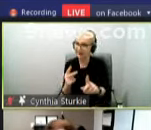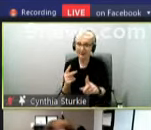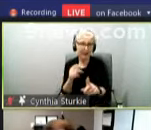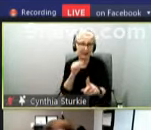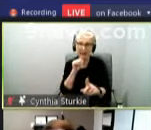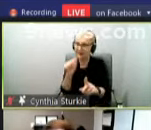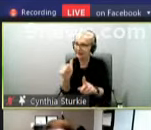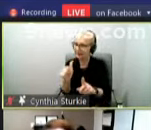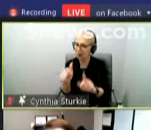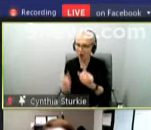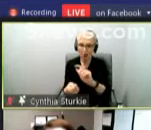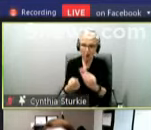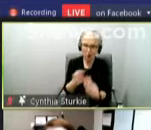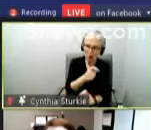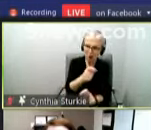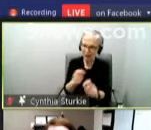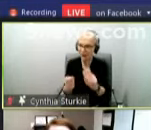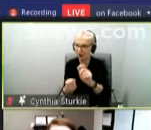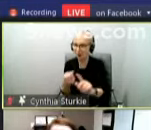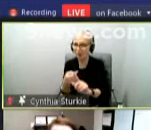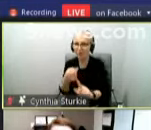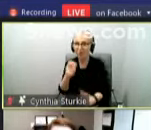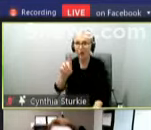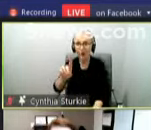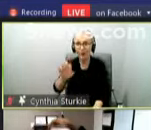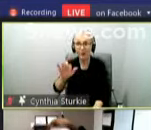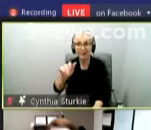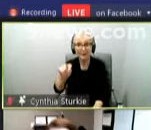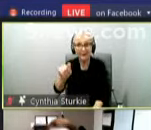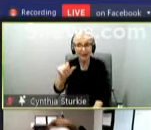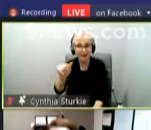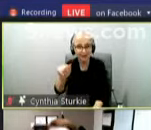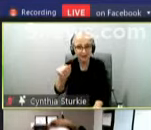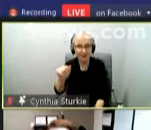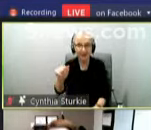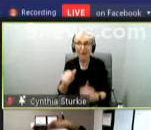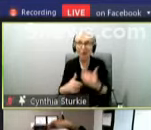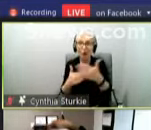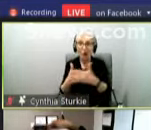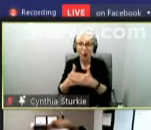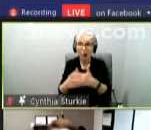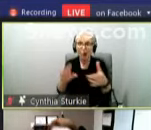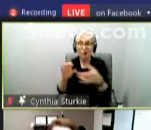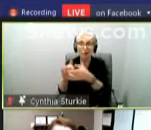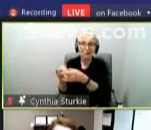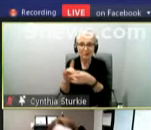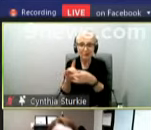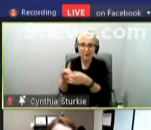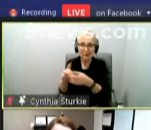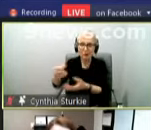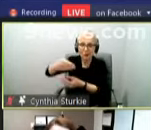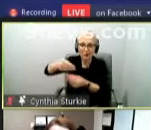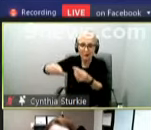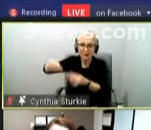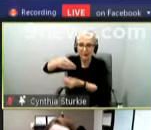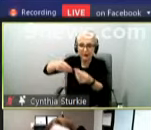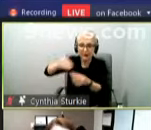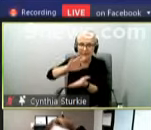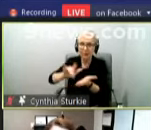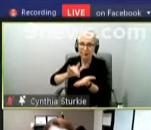other variants of concern. In fact, the closest evolutionary connection for this virus is with viruses that were circulating in mid-2020.